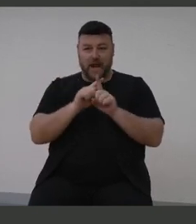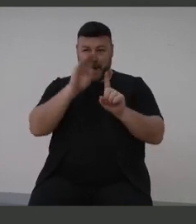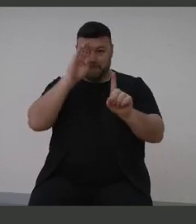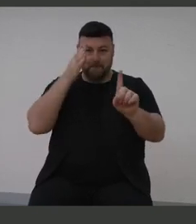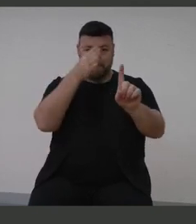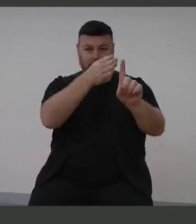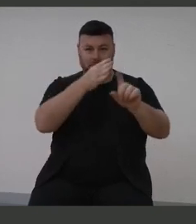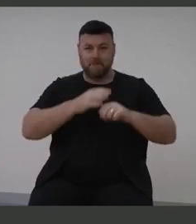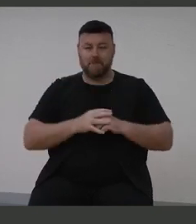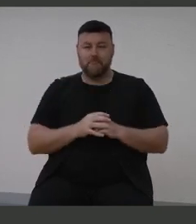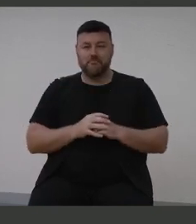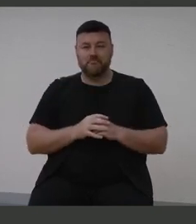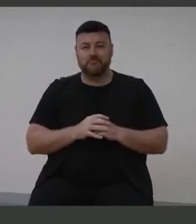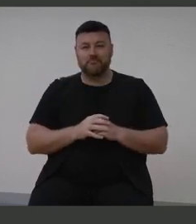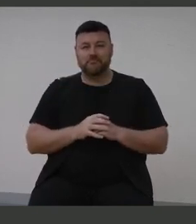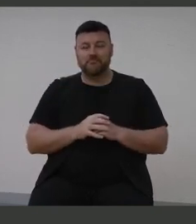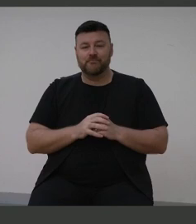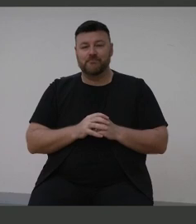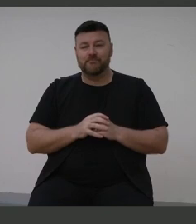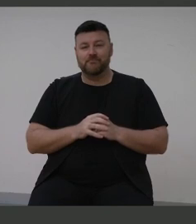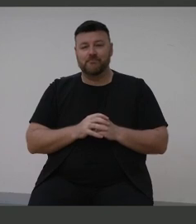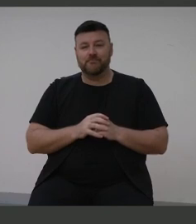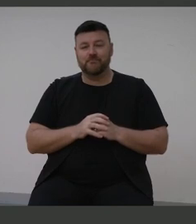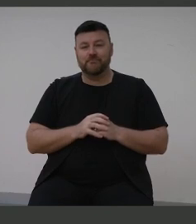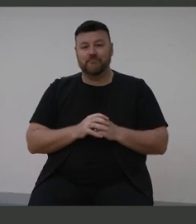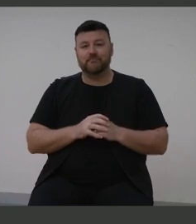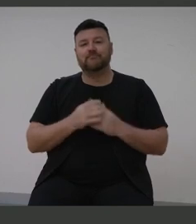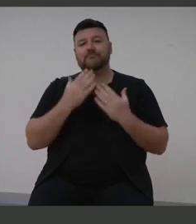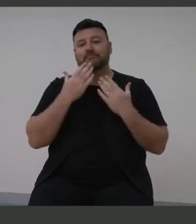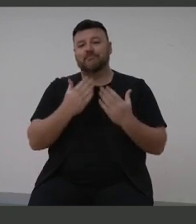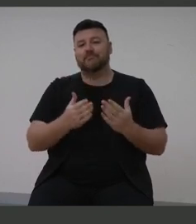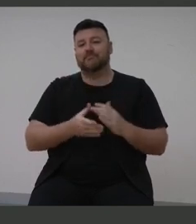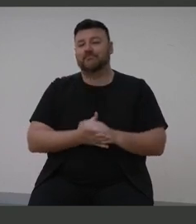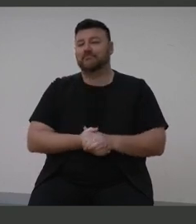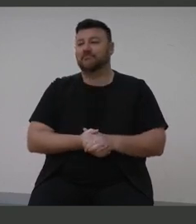formed from the launch of the World Report on Hearing. Thank you.